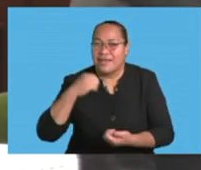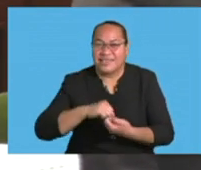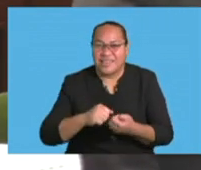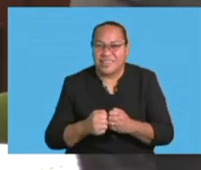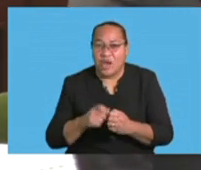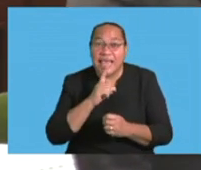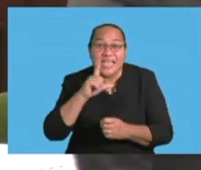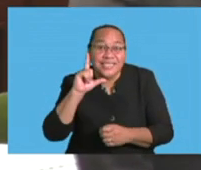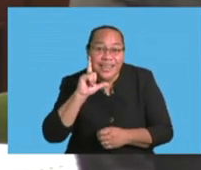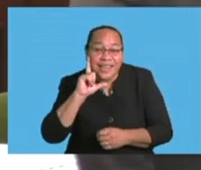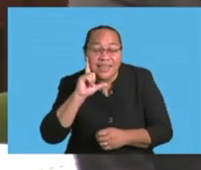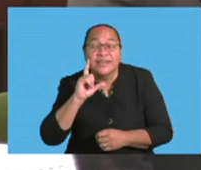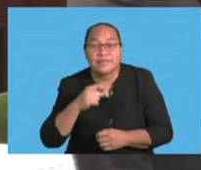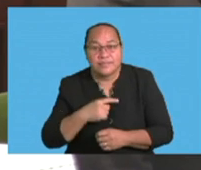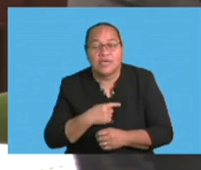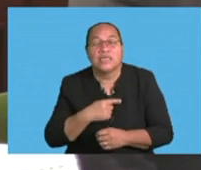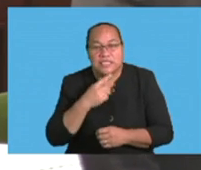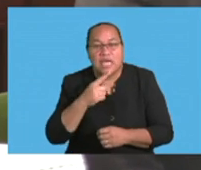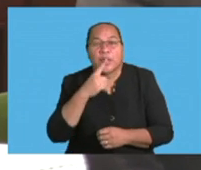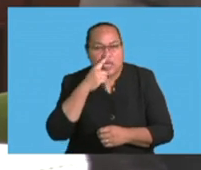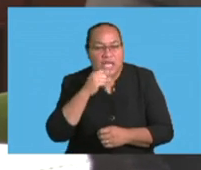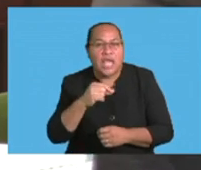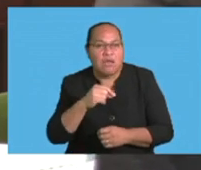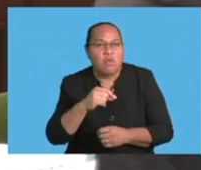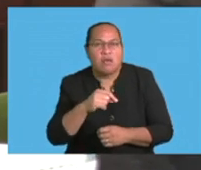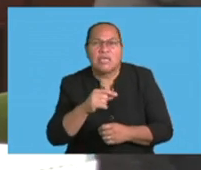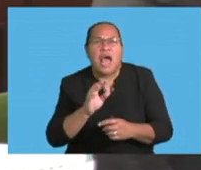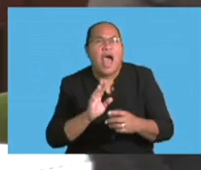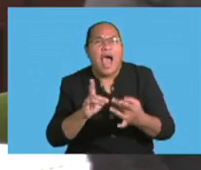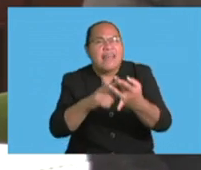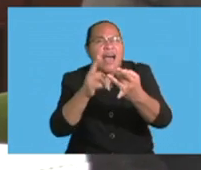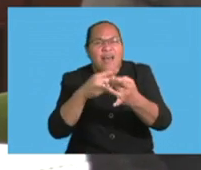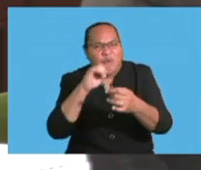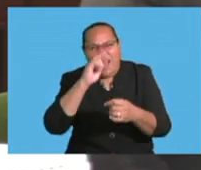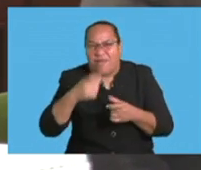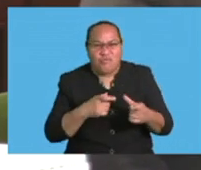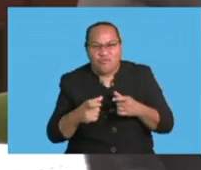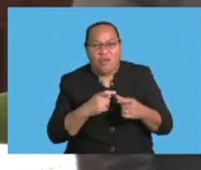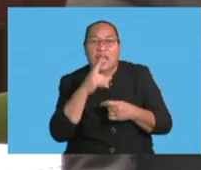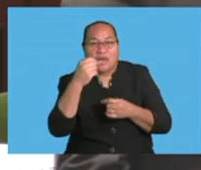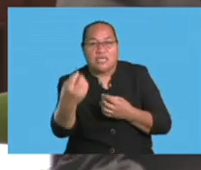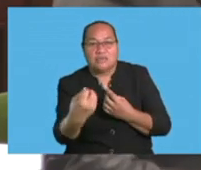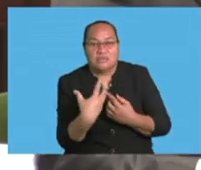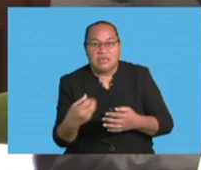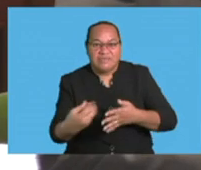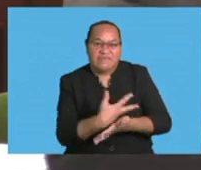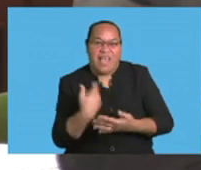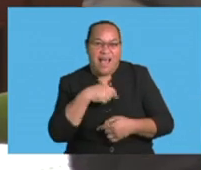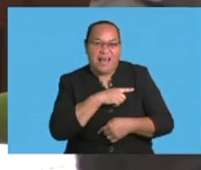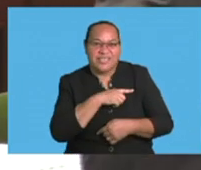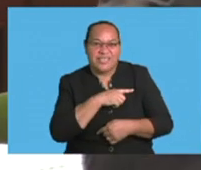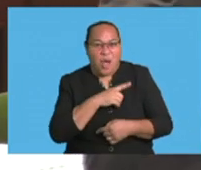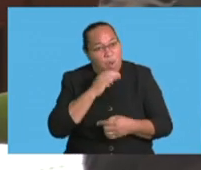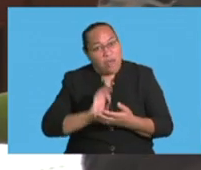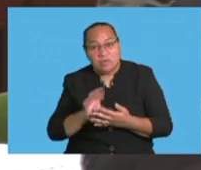yesterday, that we can actually be affected by external factors. And these are things like, for example, the